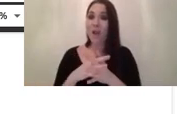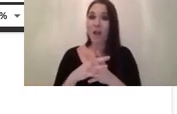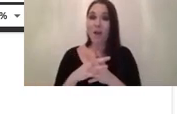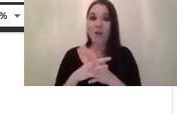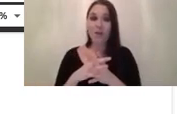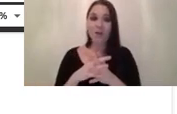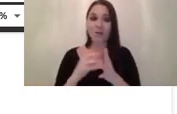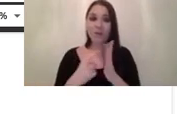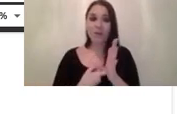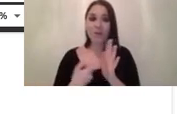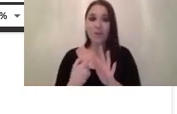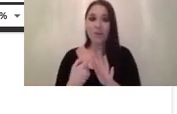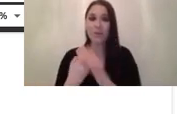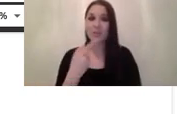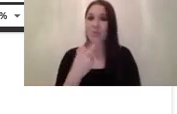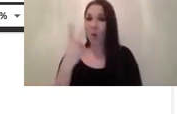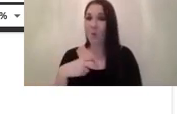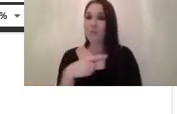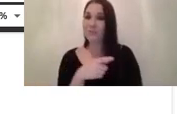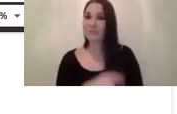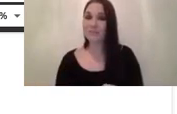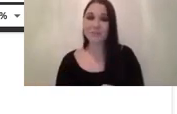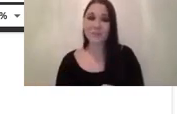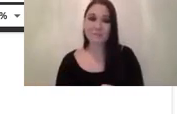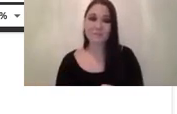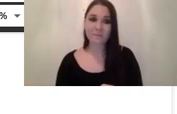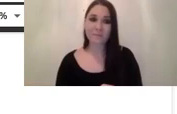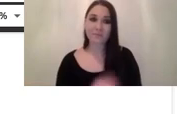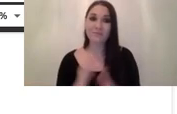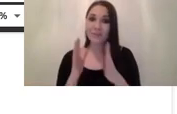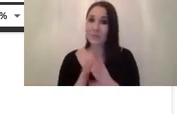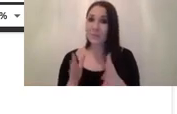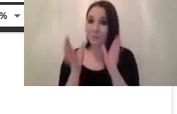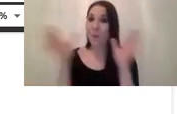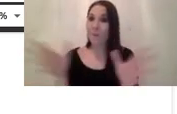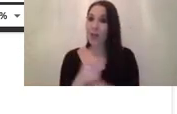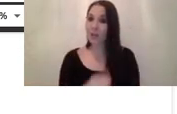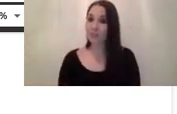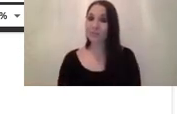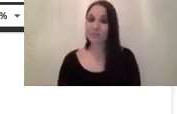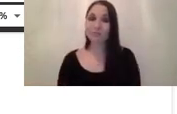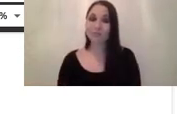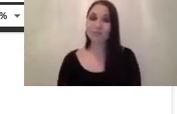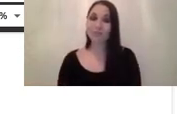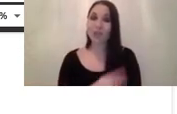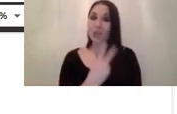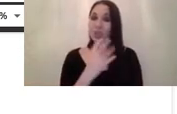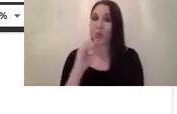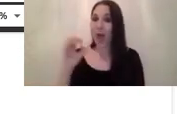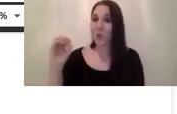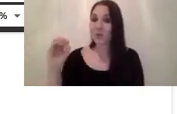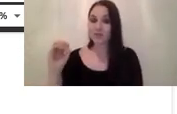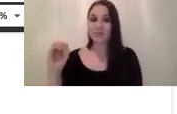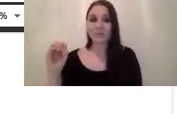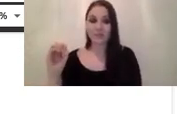it actually was pretty um popular in the in the early 2000s um but nowadays